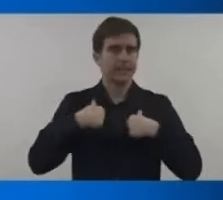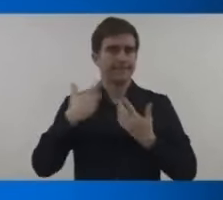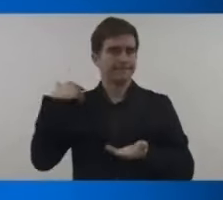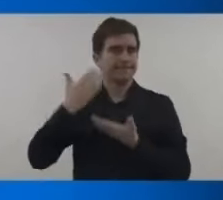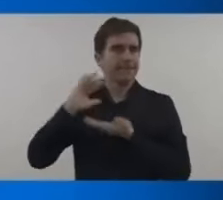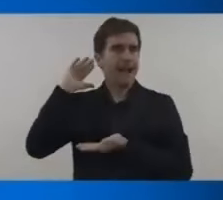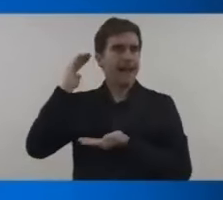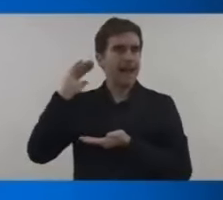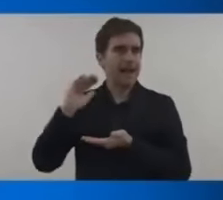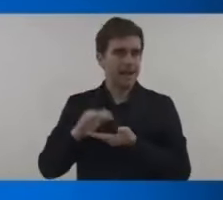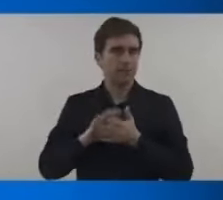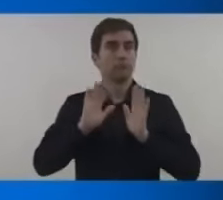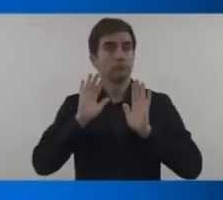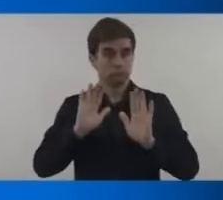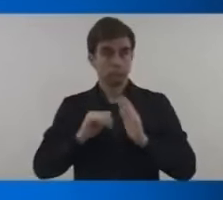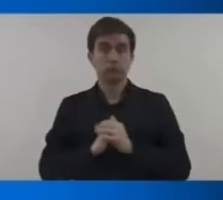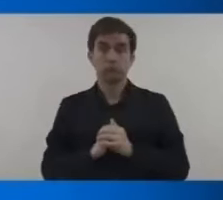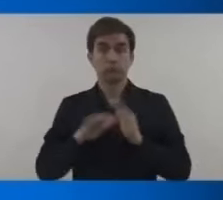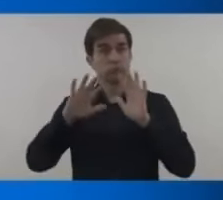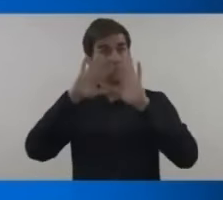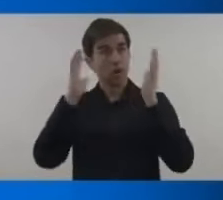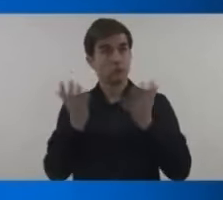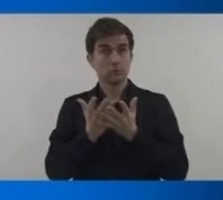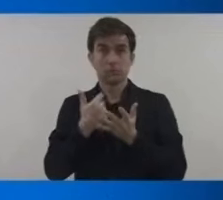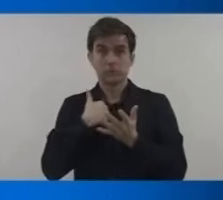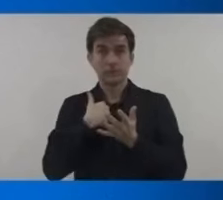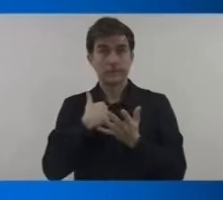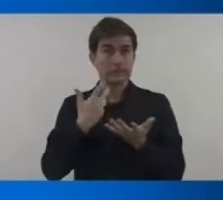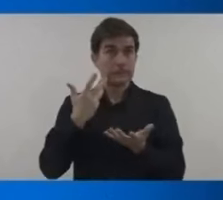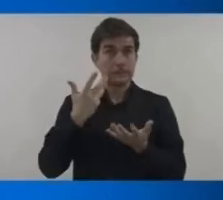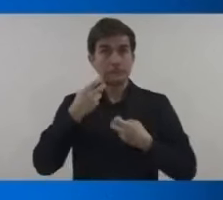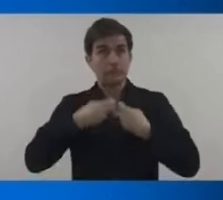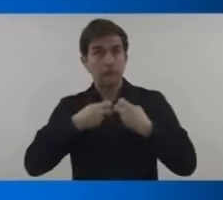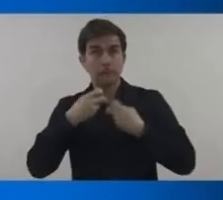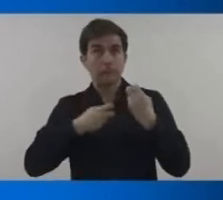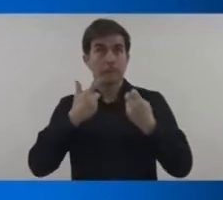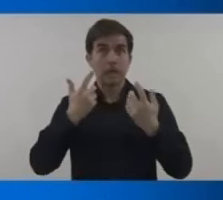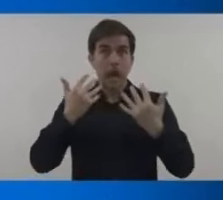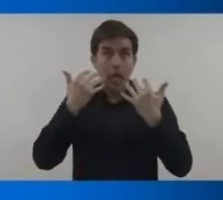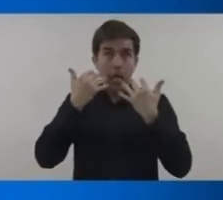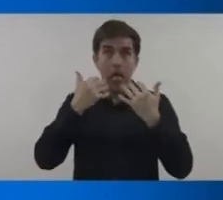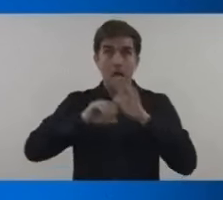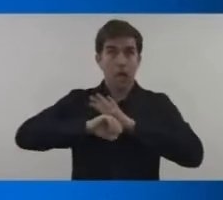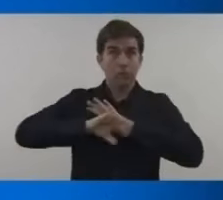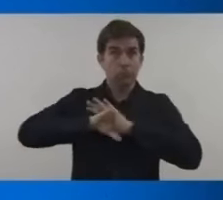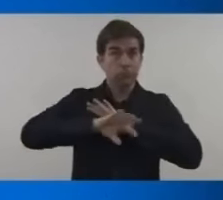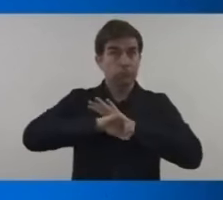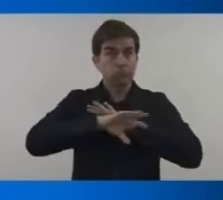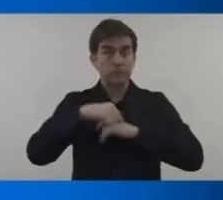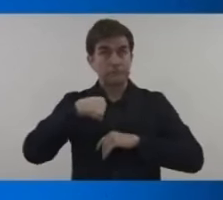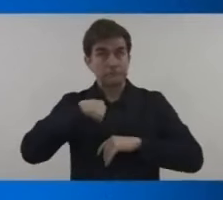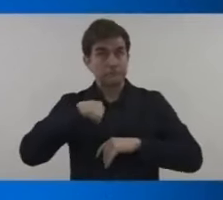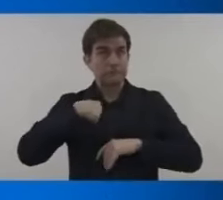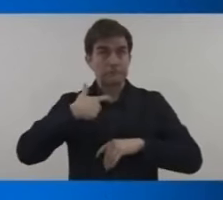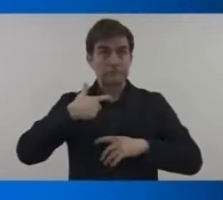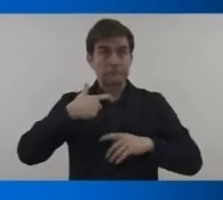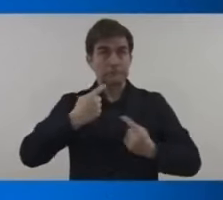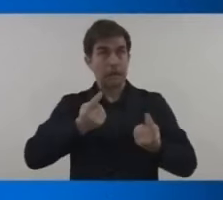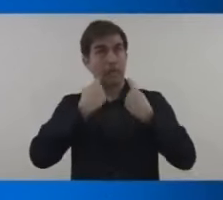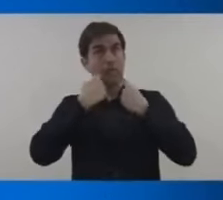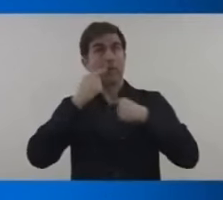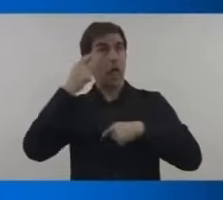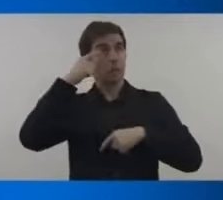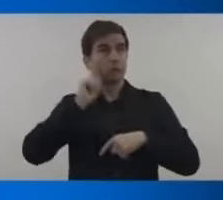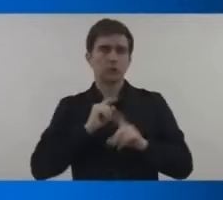to bring these figures to the attention of our audience because right after azerbaijan was elected